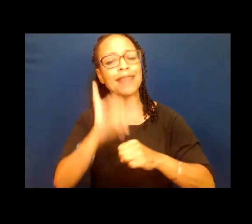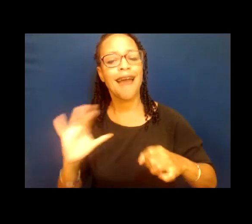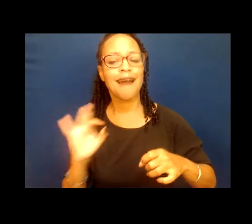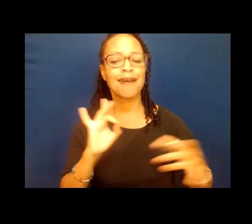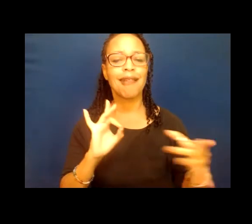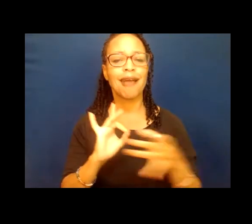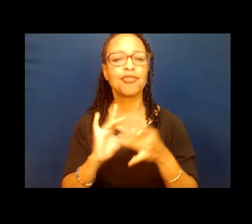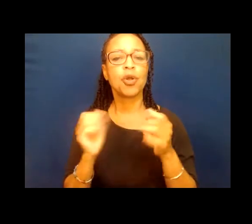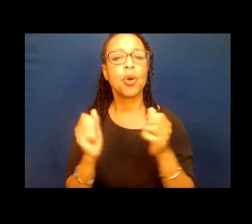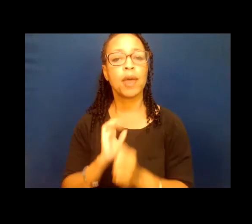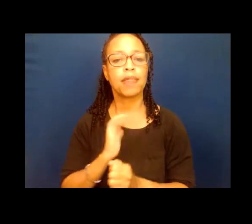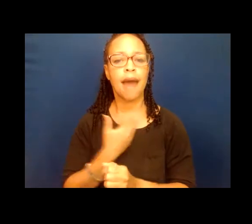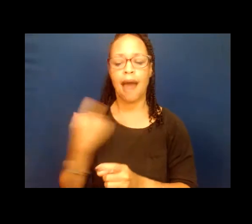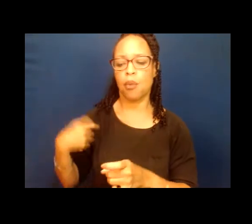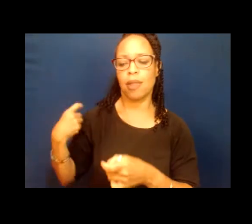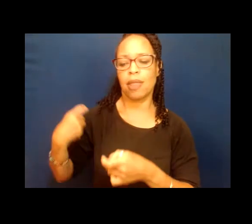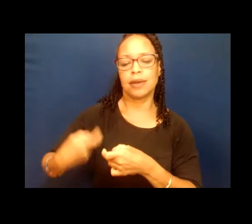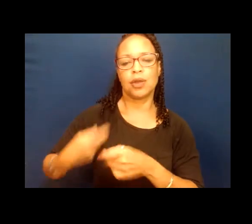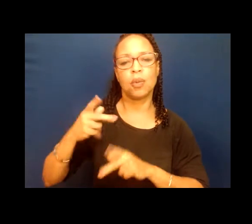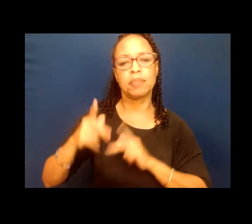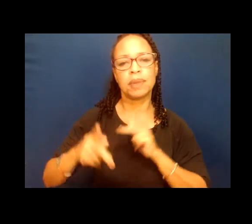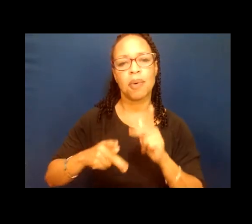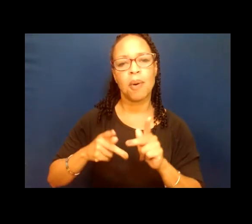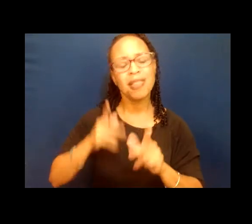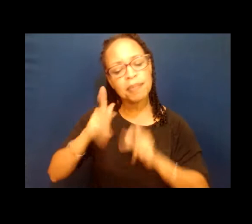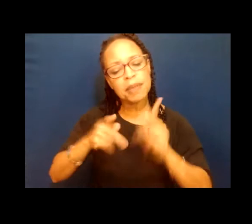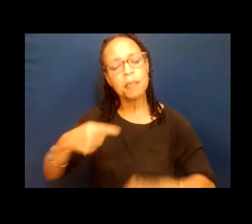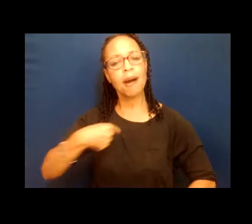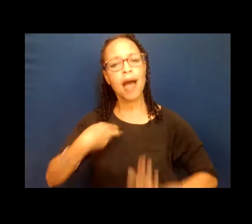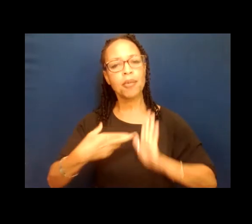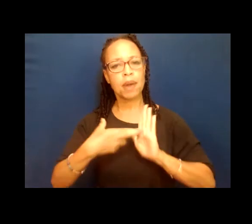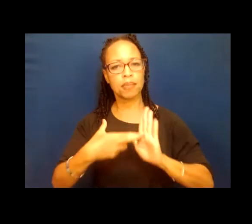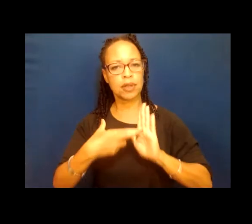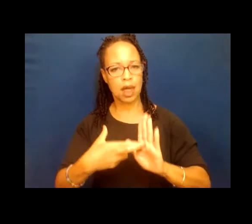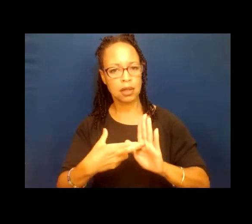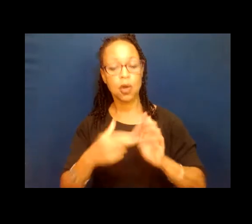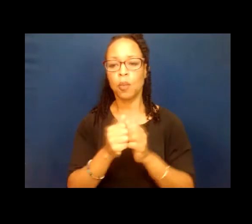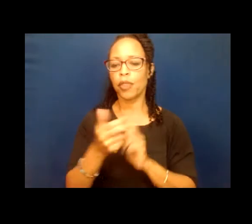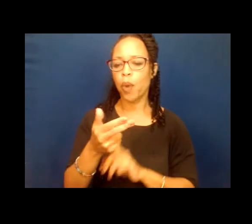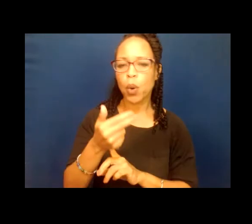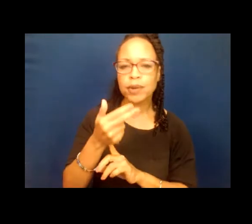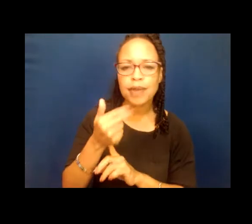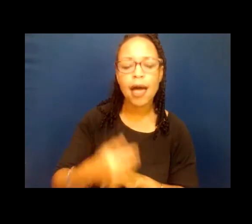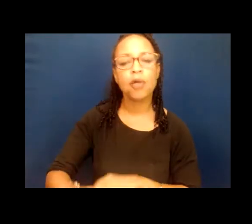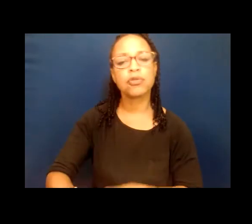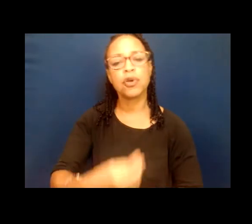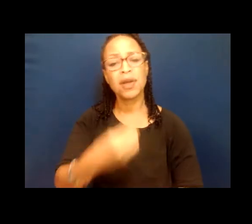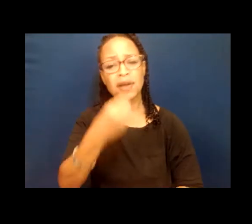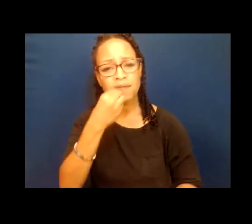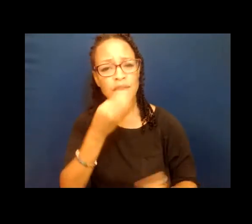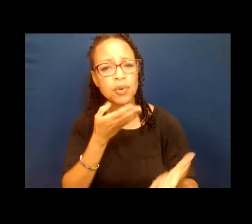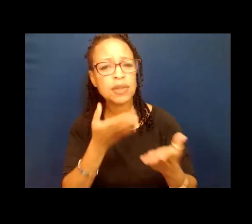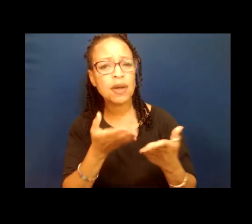personas en la industria que yo represento de los hoteles y servicios de comida están muy preocupados para